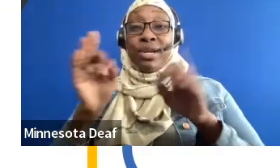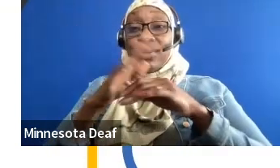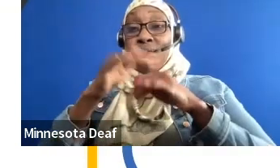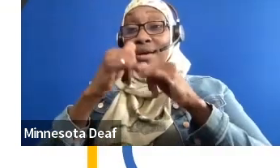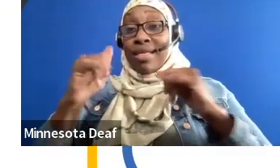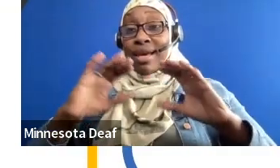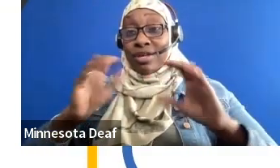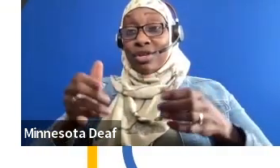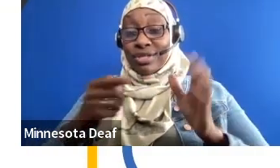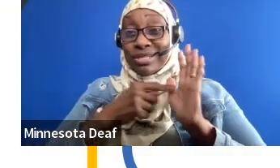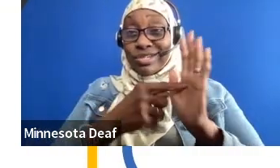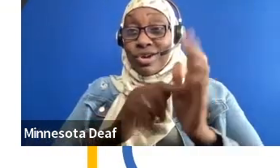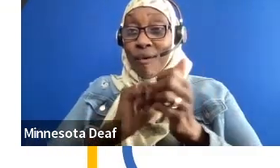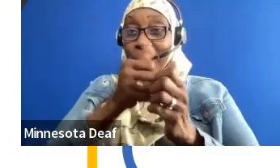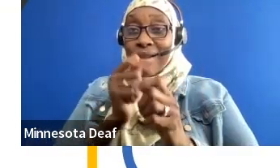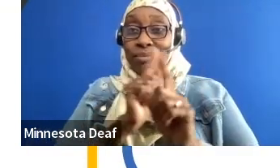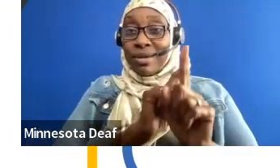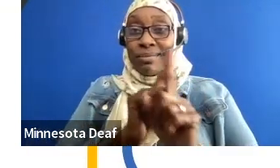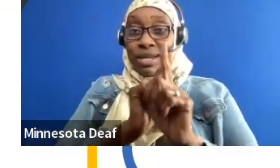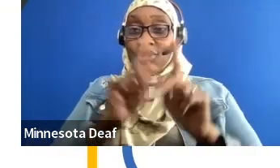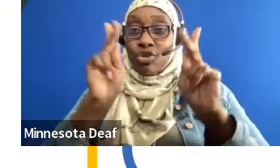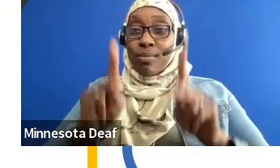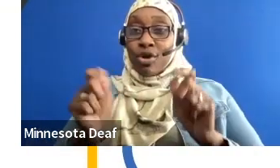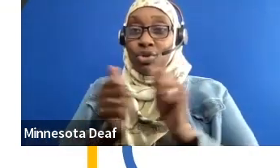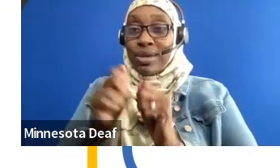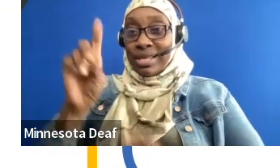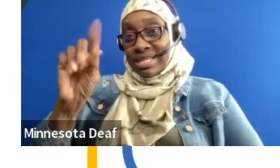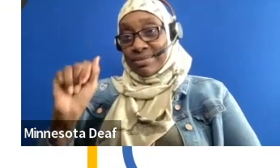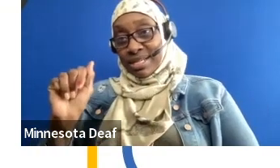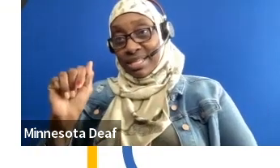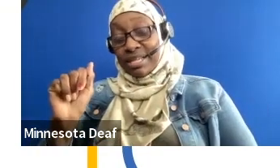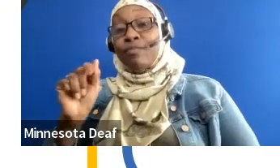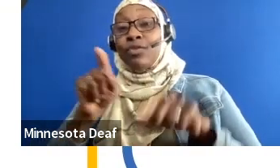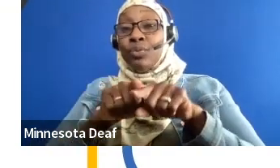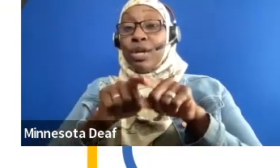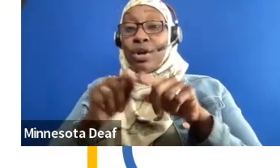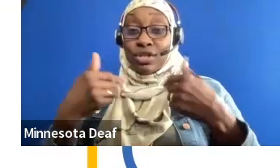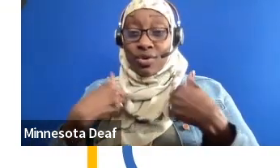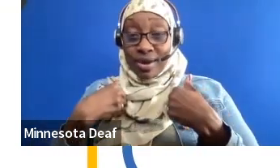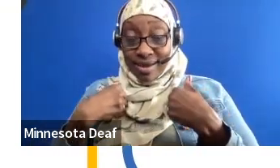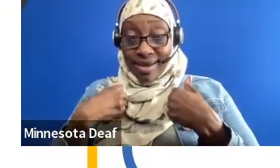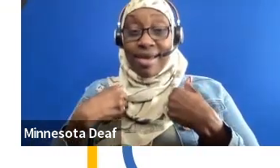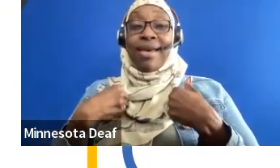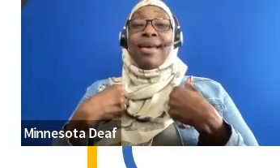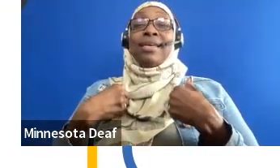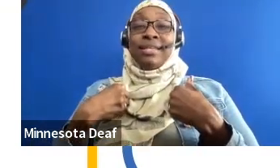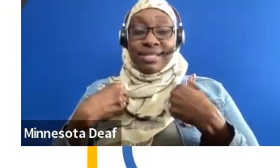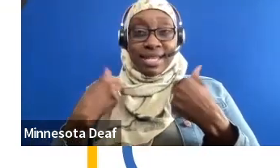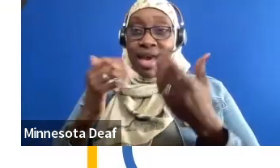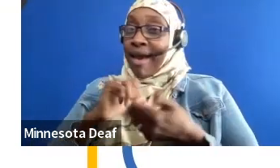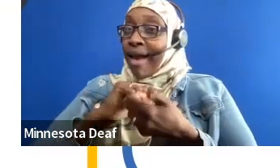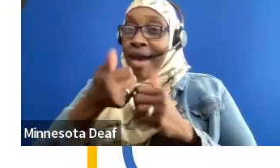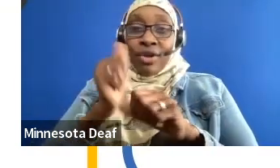We also have some foundational information on how to interact, say, with someone with PTSD, ADHD, someone with